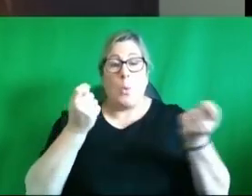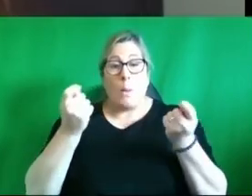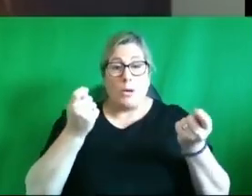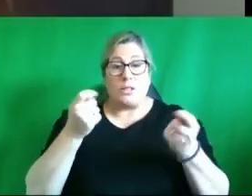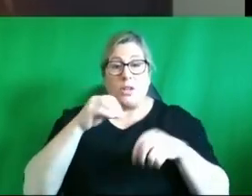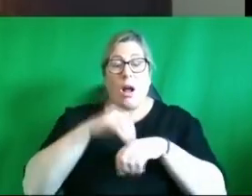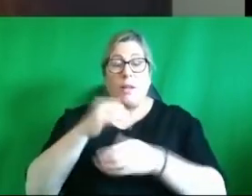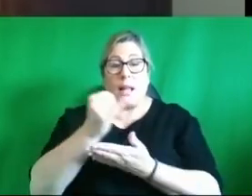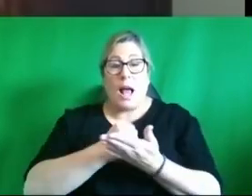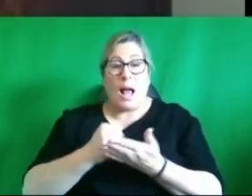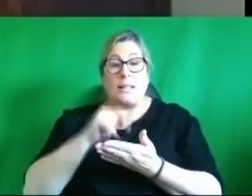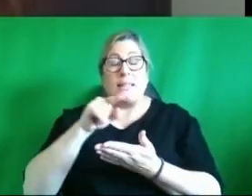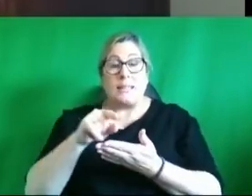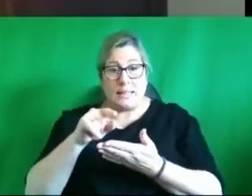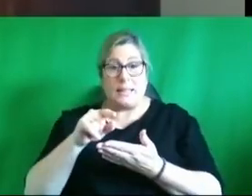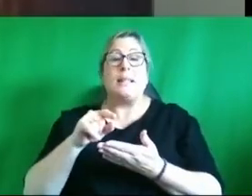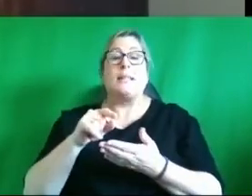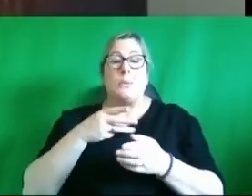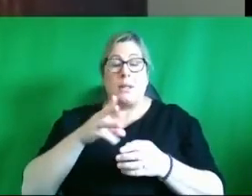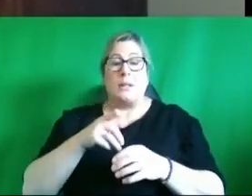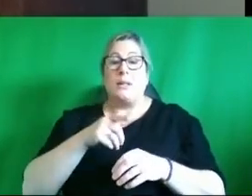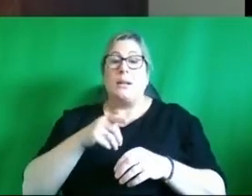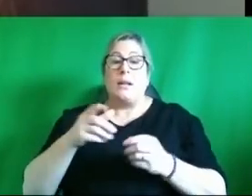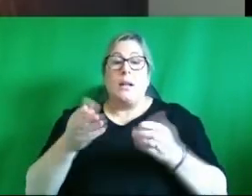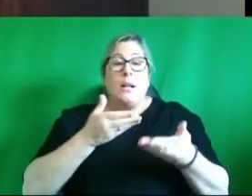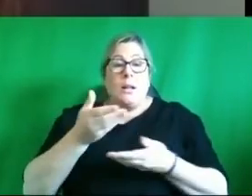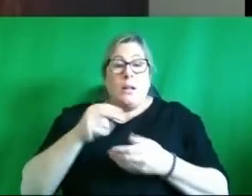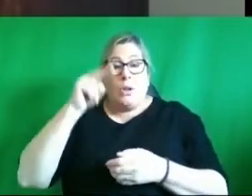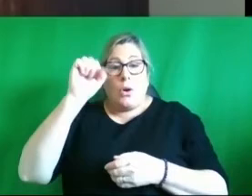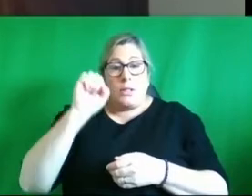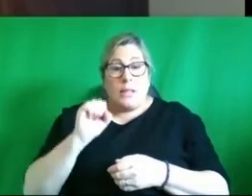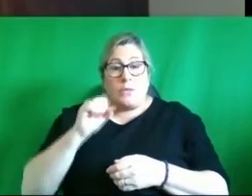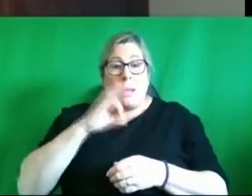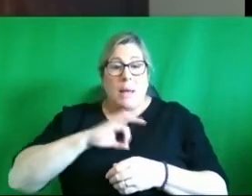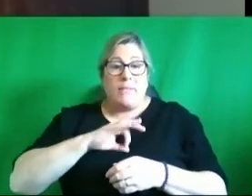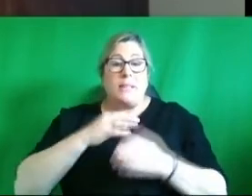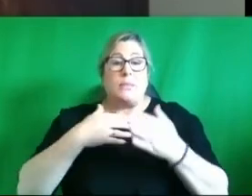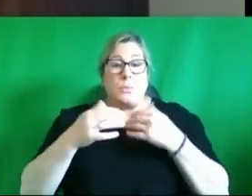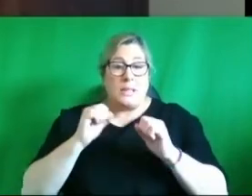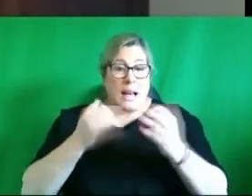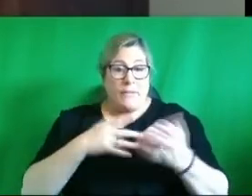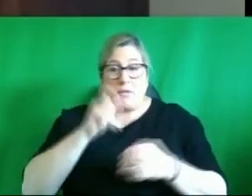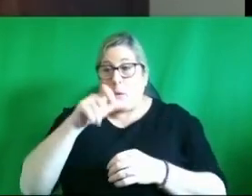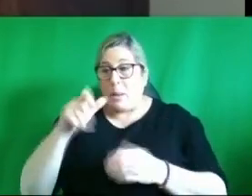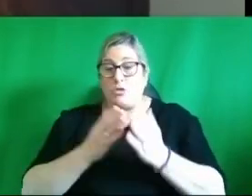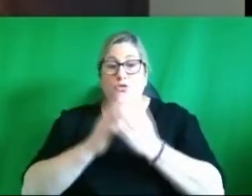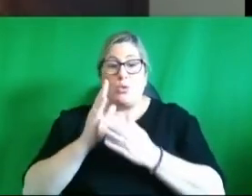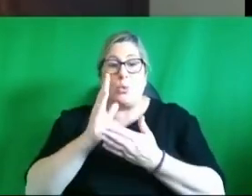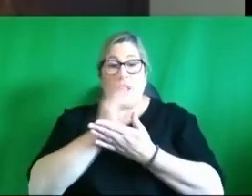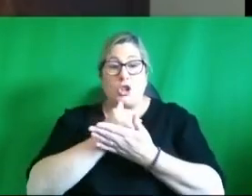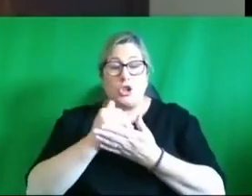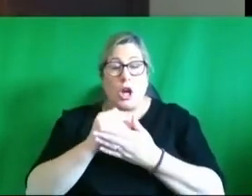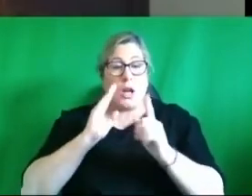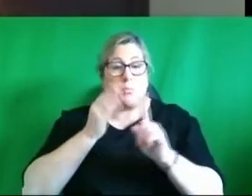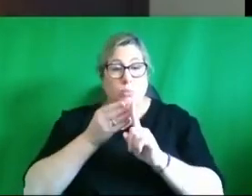this panel will discuss established areas of north-south cooperation on health the benefits that have been delivered for patients through the shared approach on